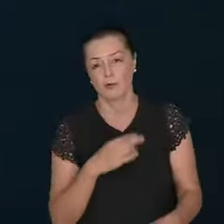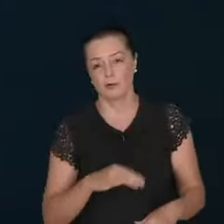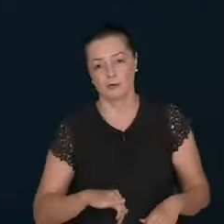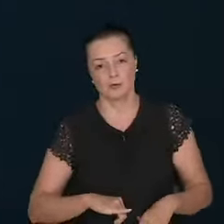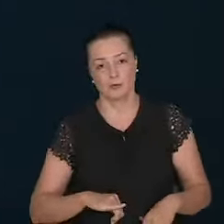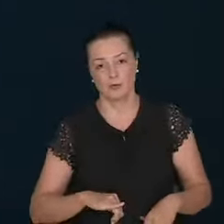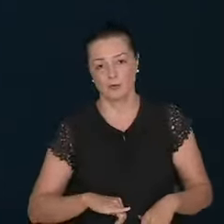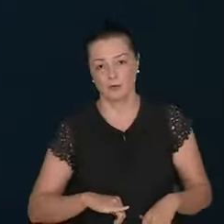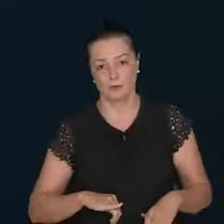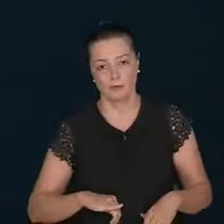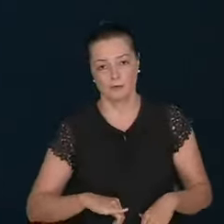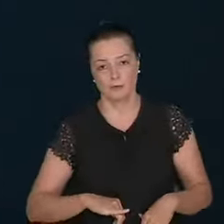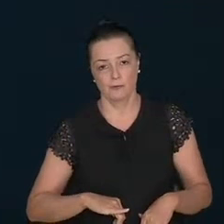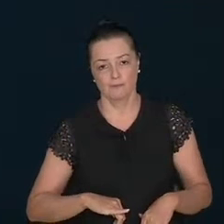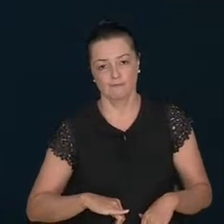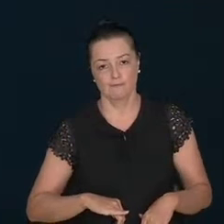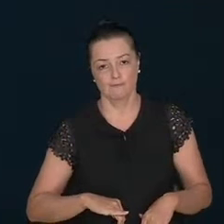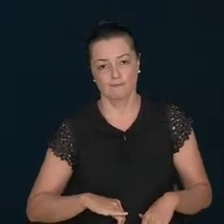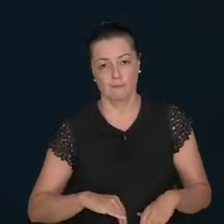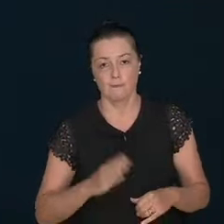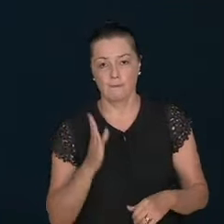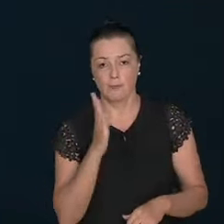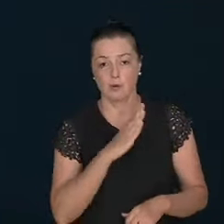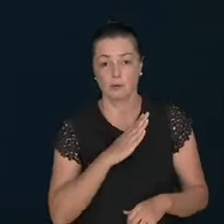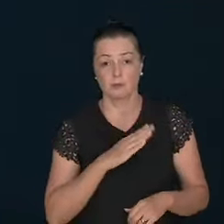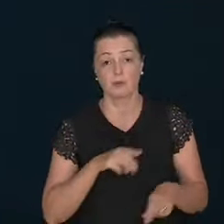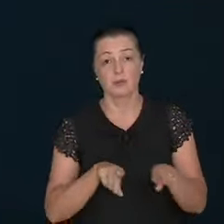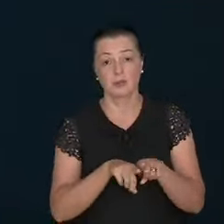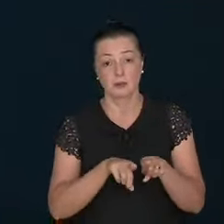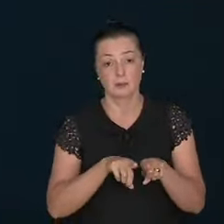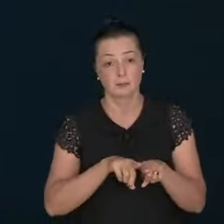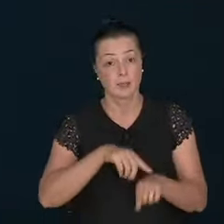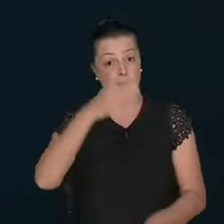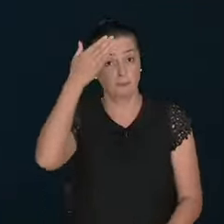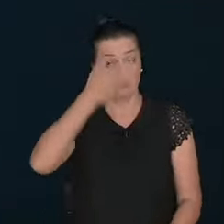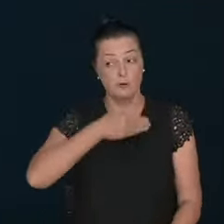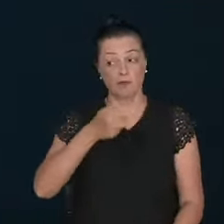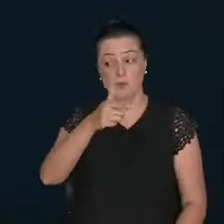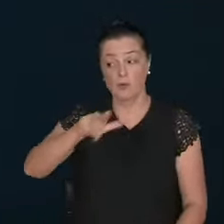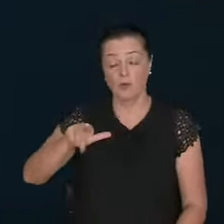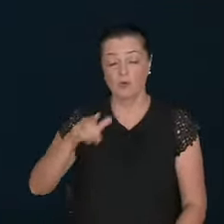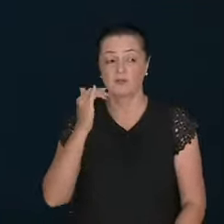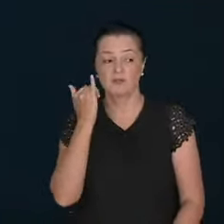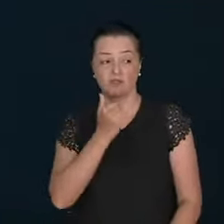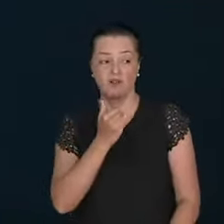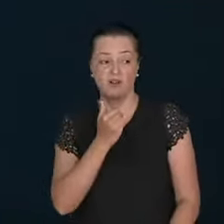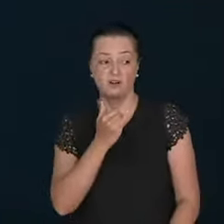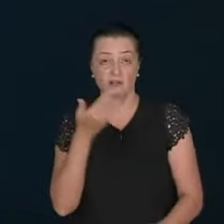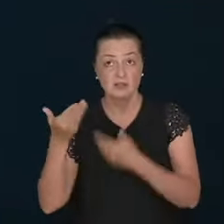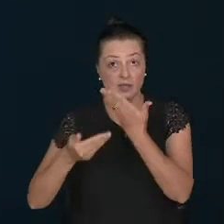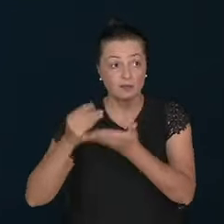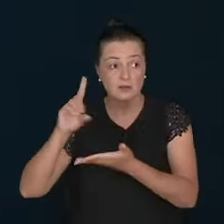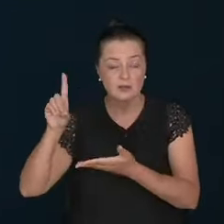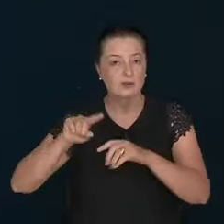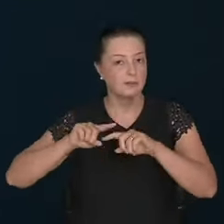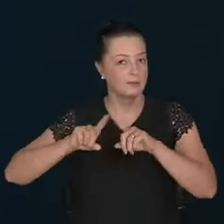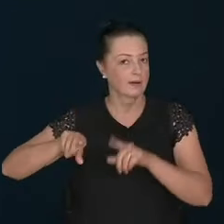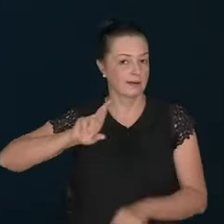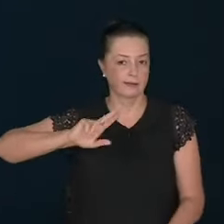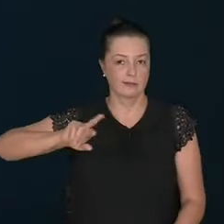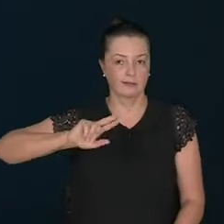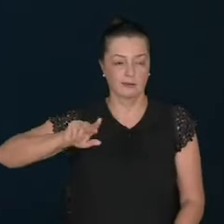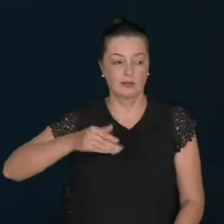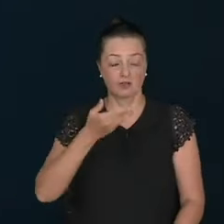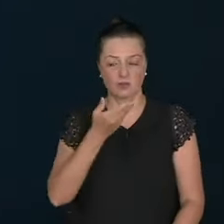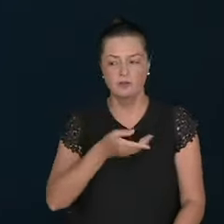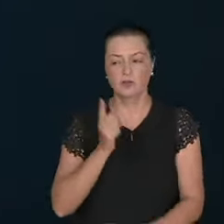And you have tested those who say they are apostles and are not, and